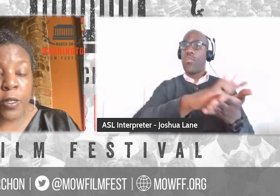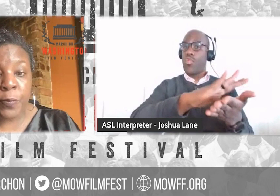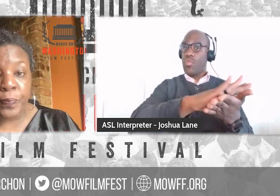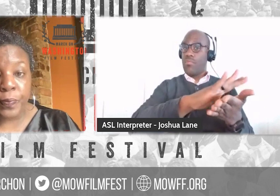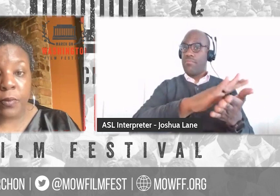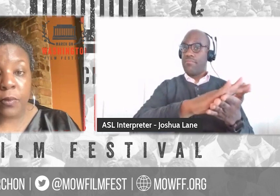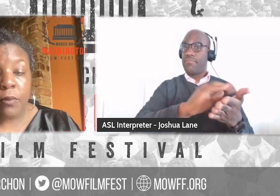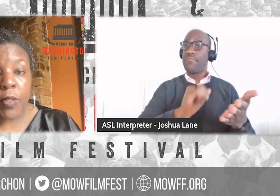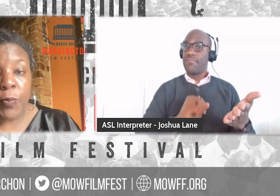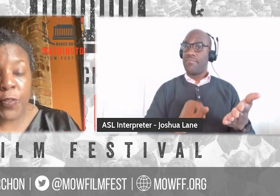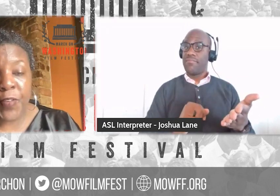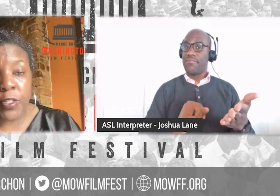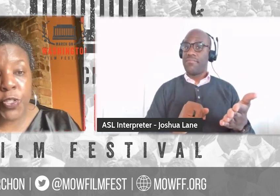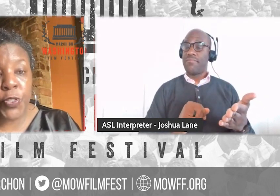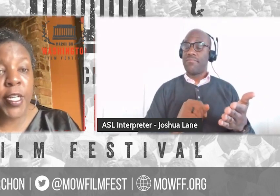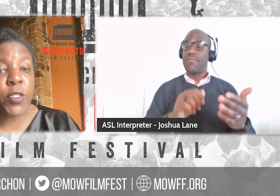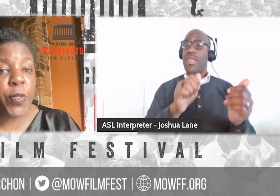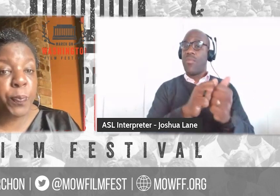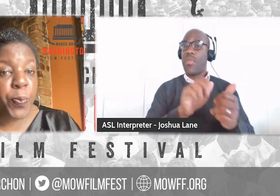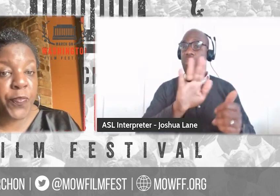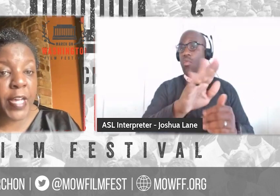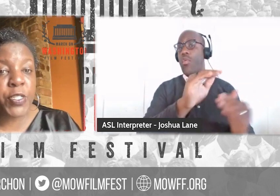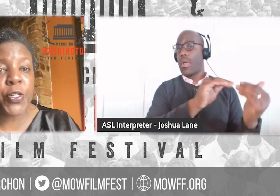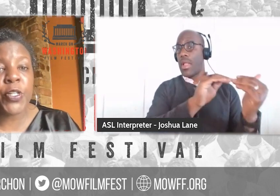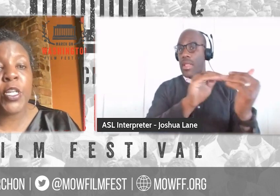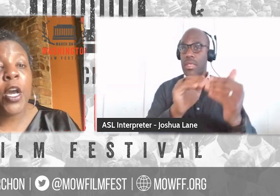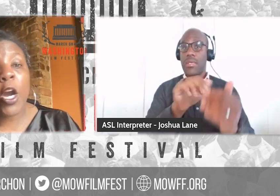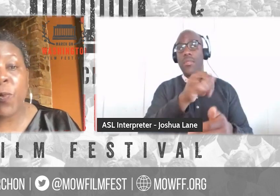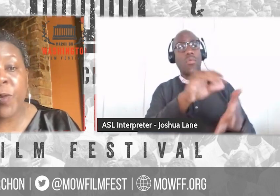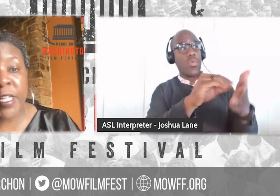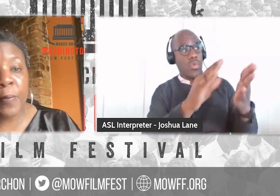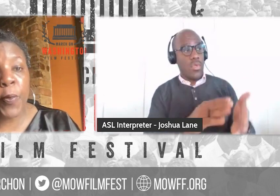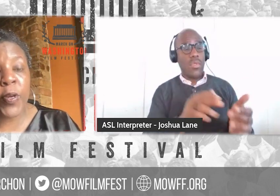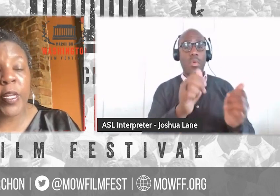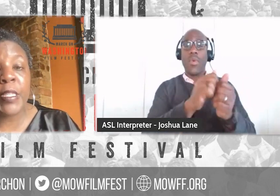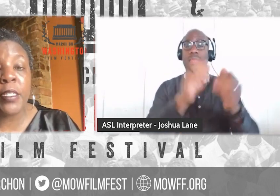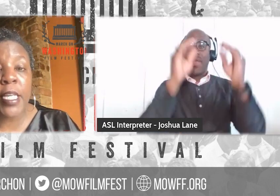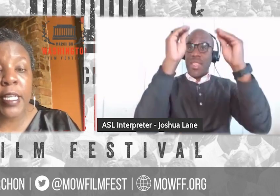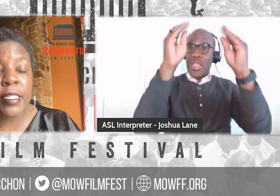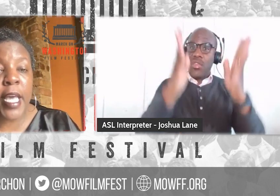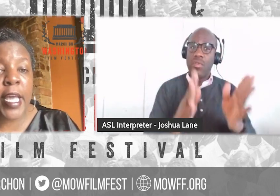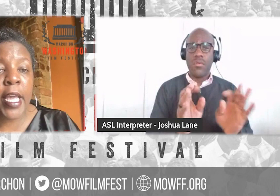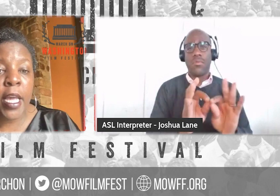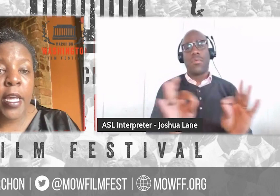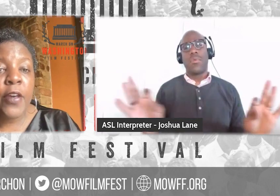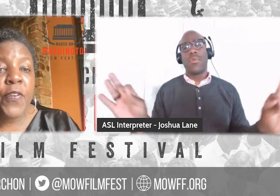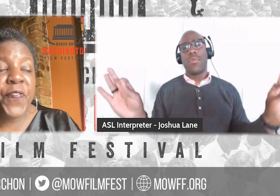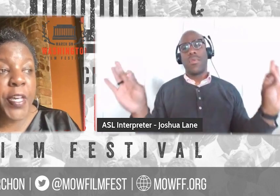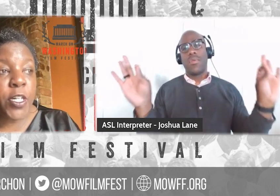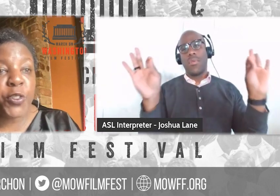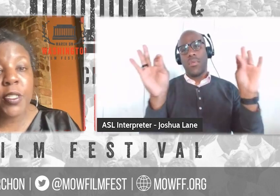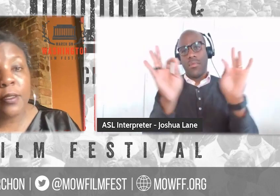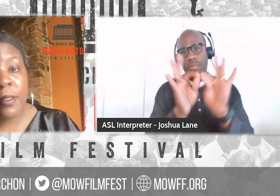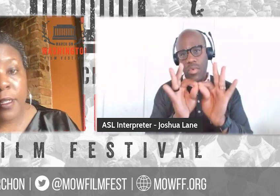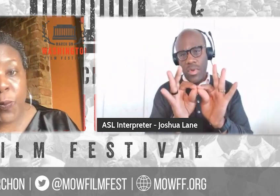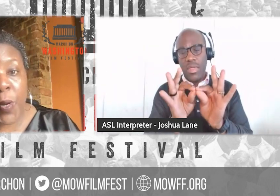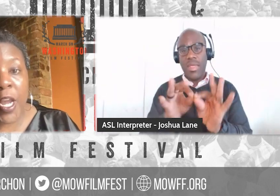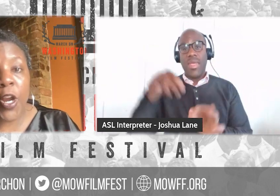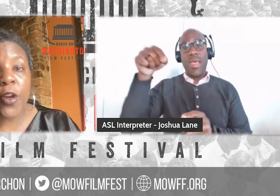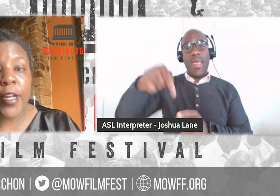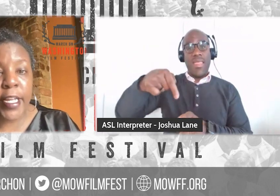your fellow, with your fellow students, with professors are really important. I mean, this is a field